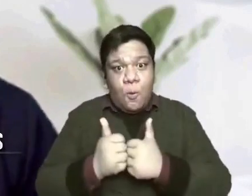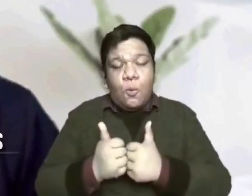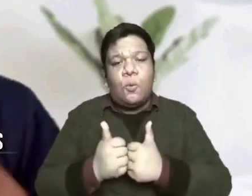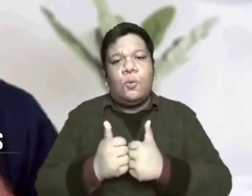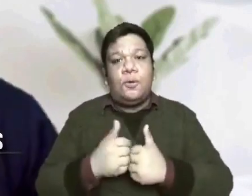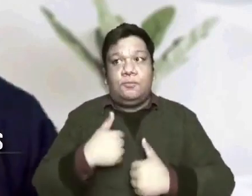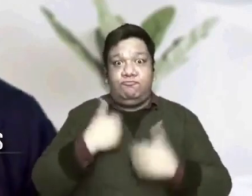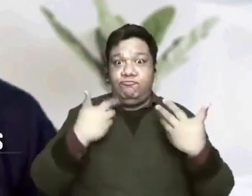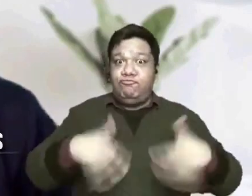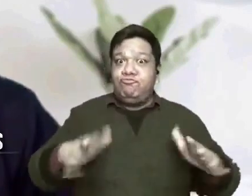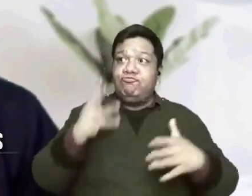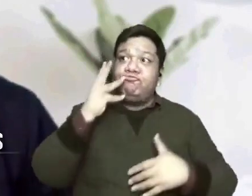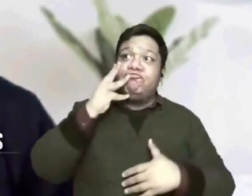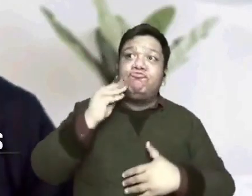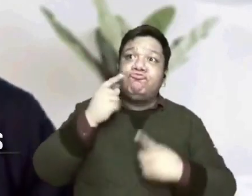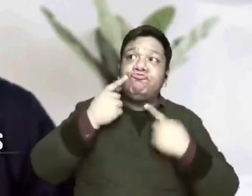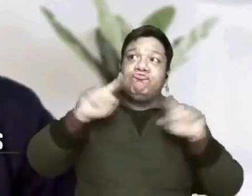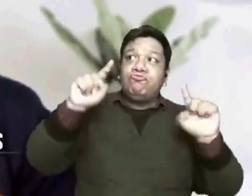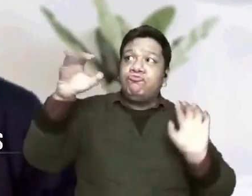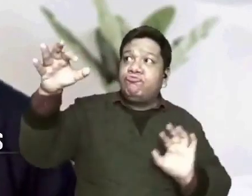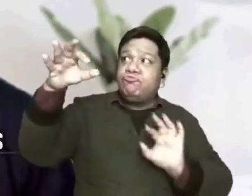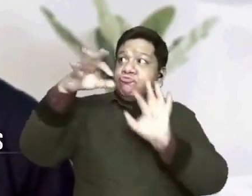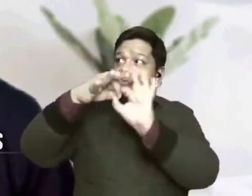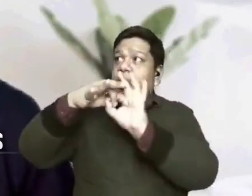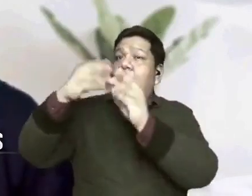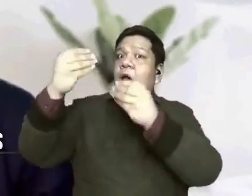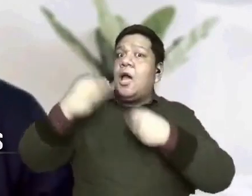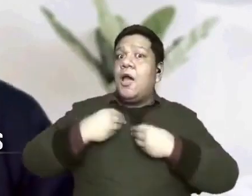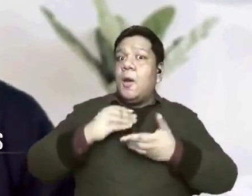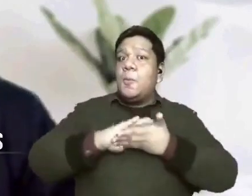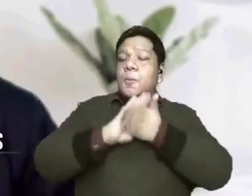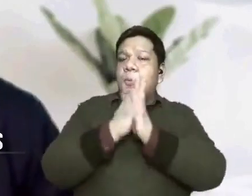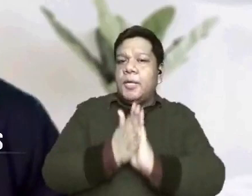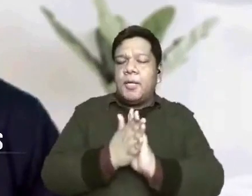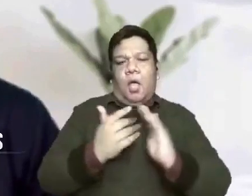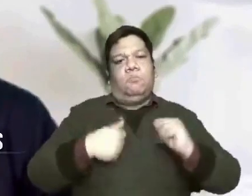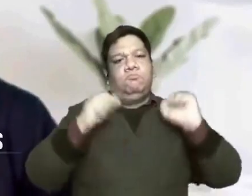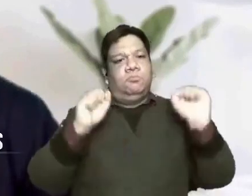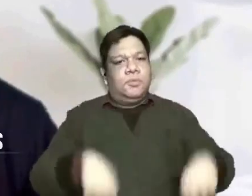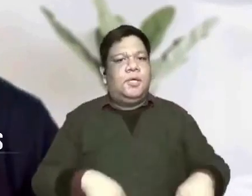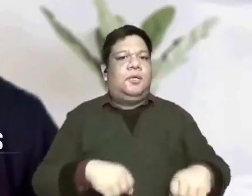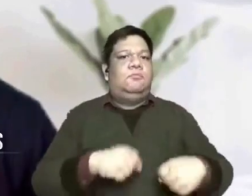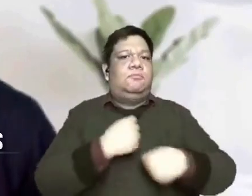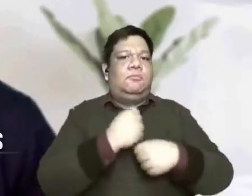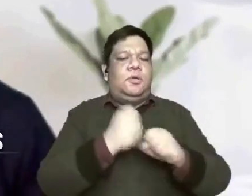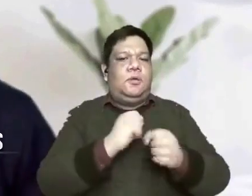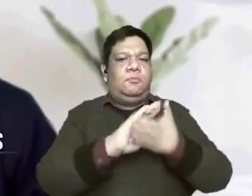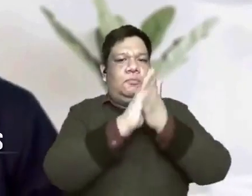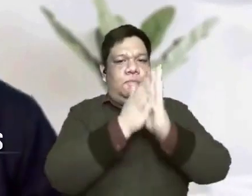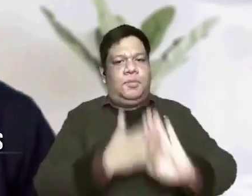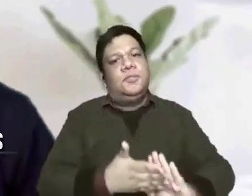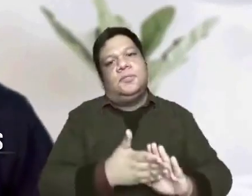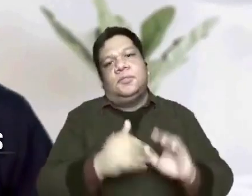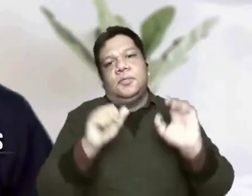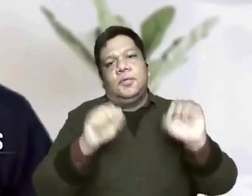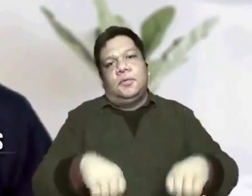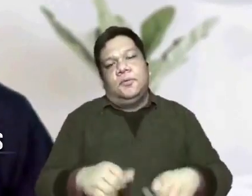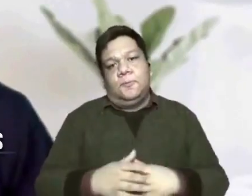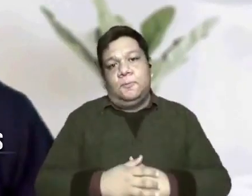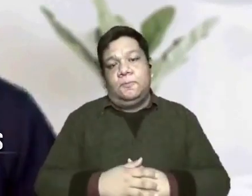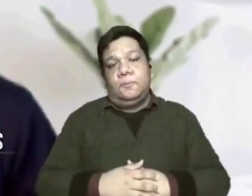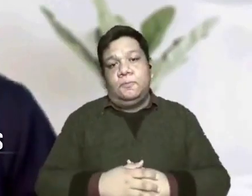only by experiencing the true peace of God can one become a peacemaker himself